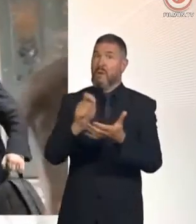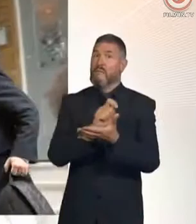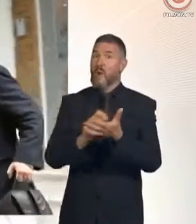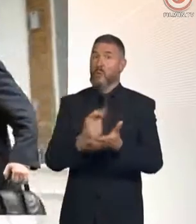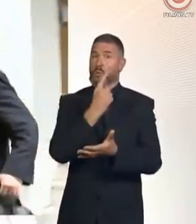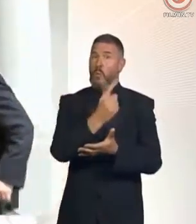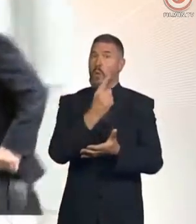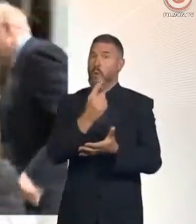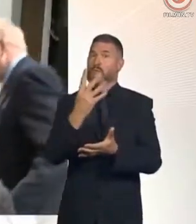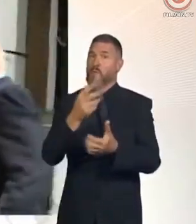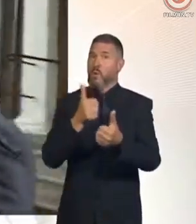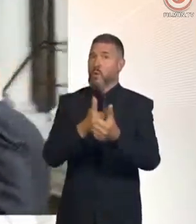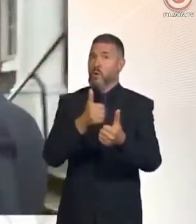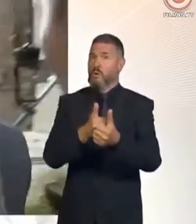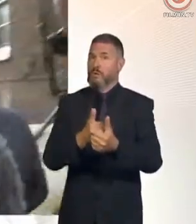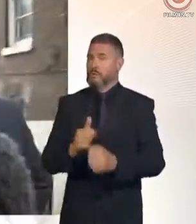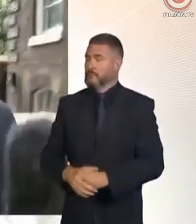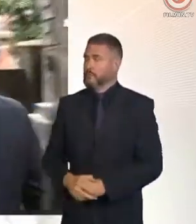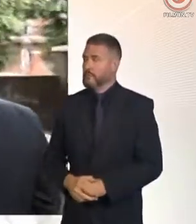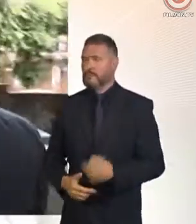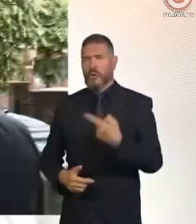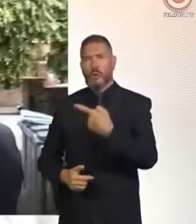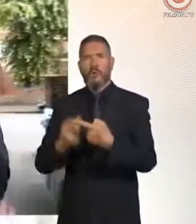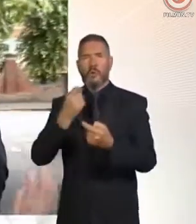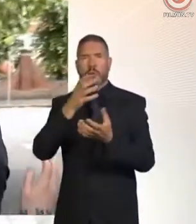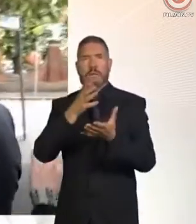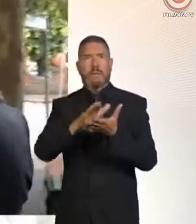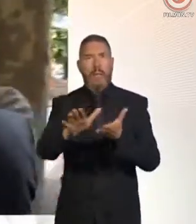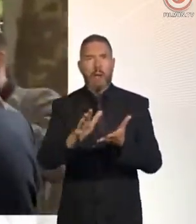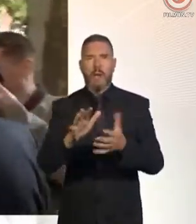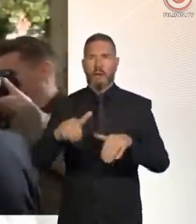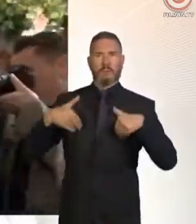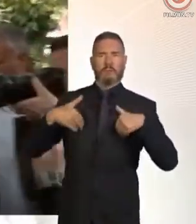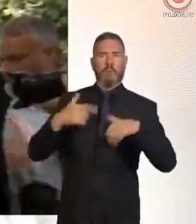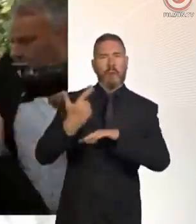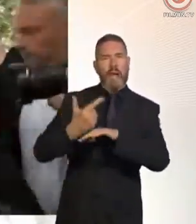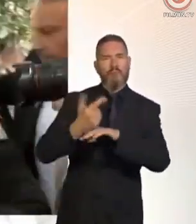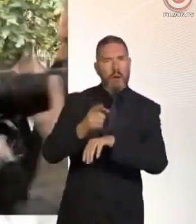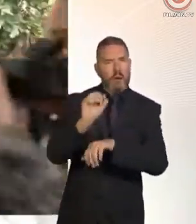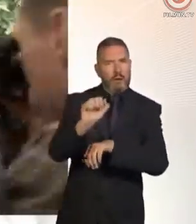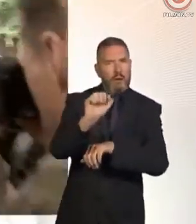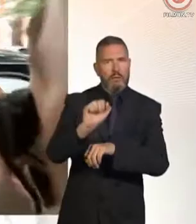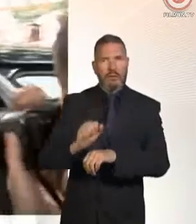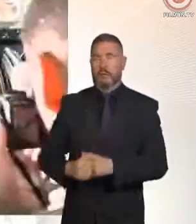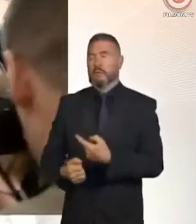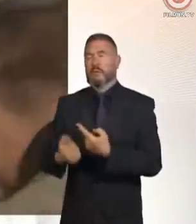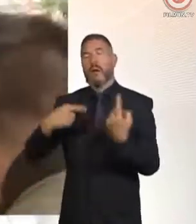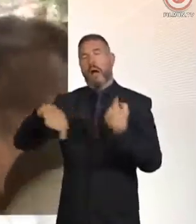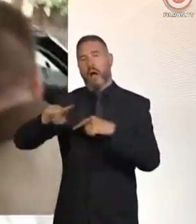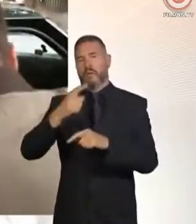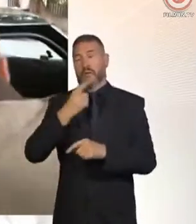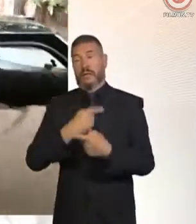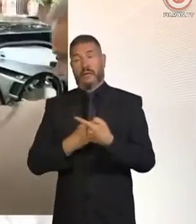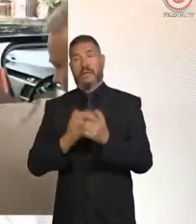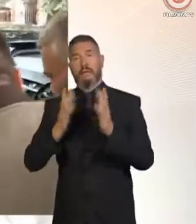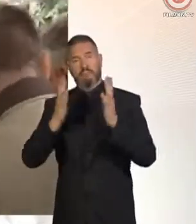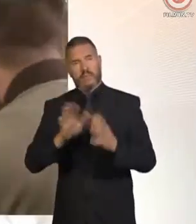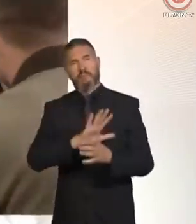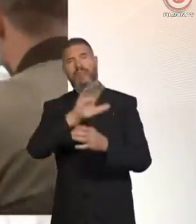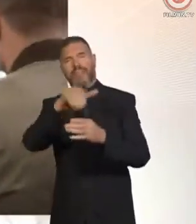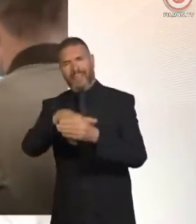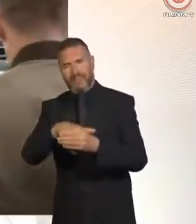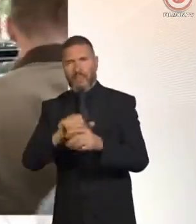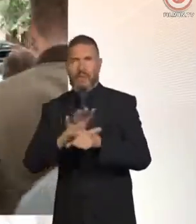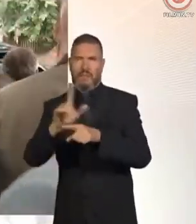facing... Are you afraid of scrutiny or a gaffe, Mr Johnson? All the other candidates say Mr Johnson must take part in